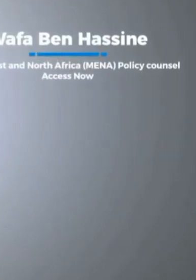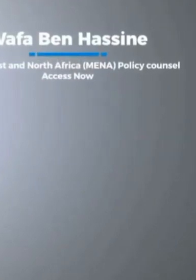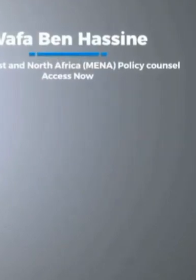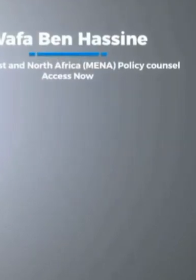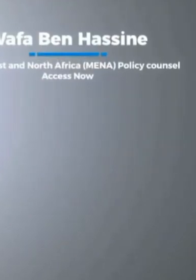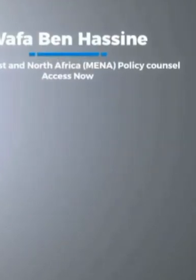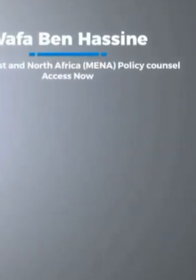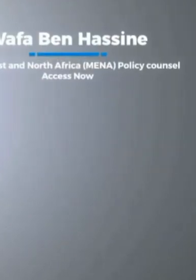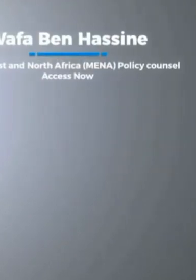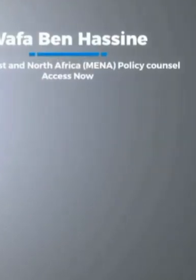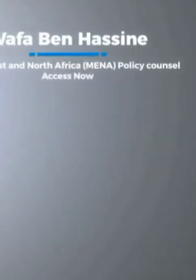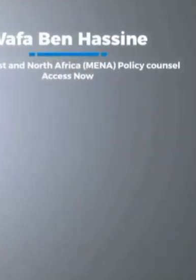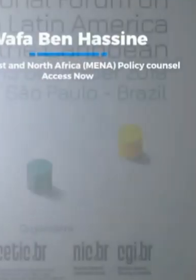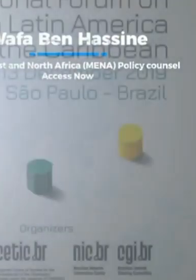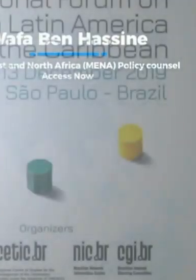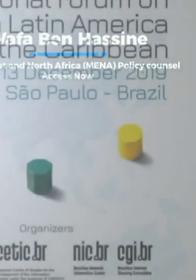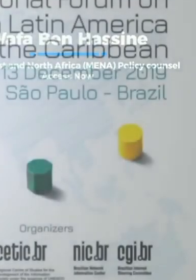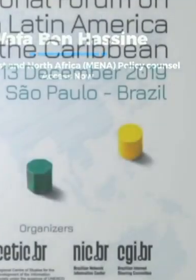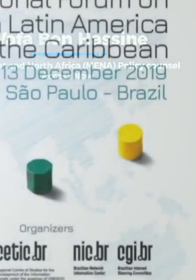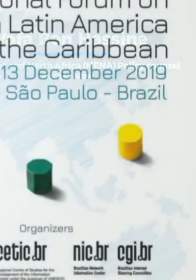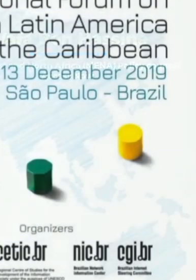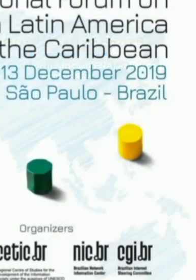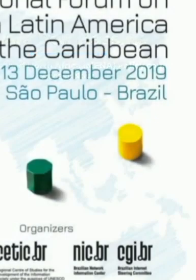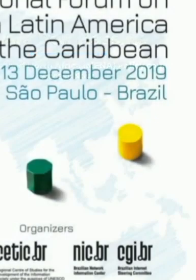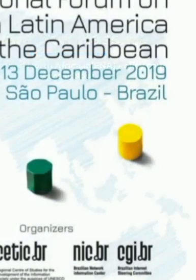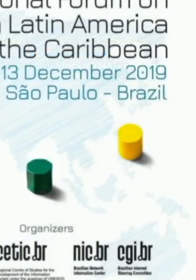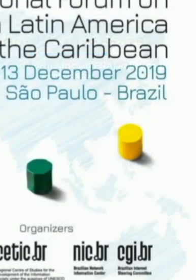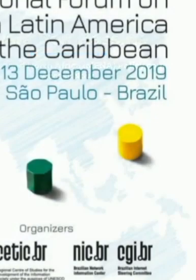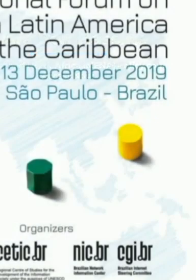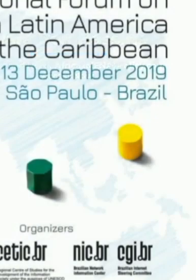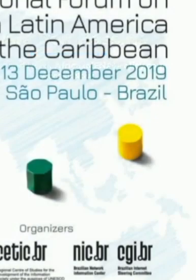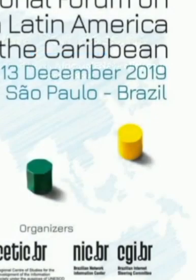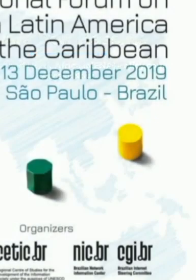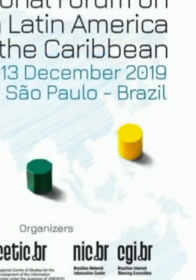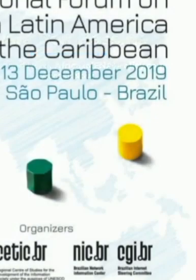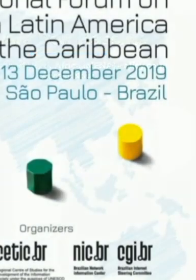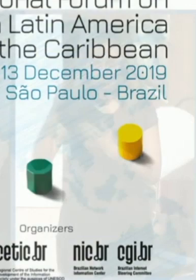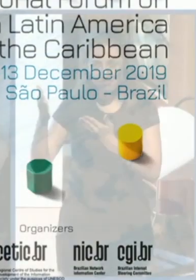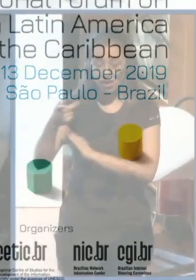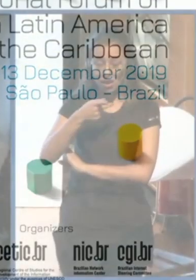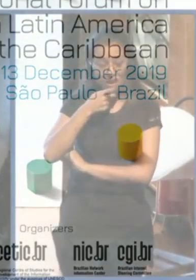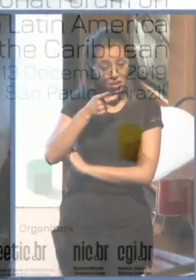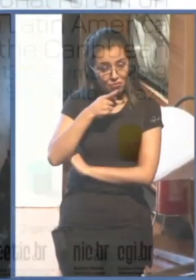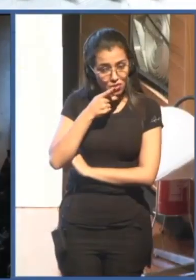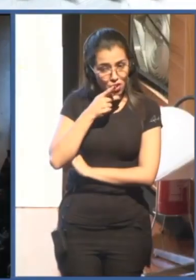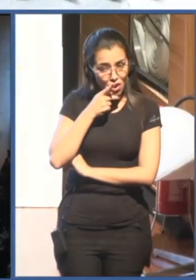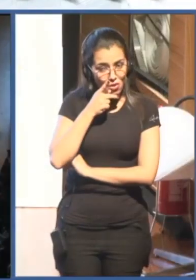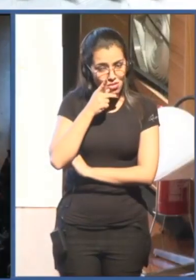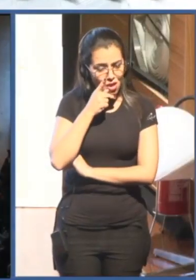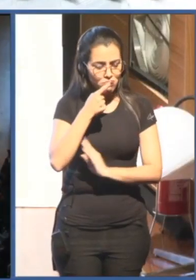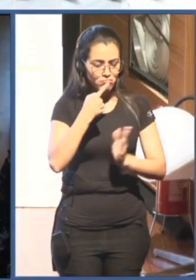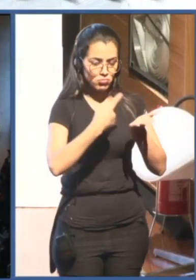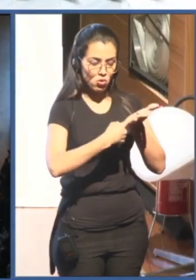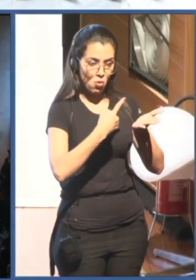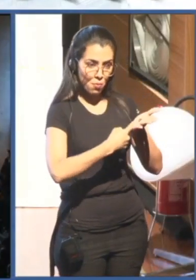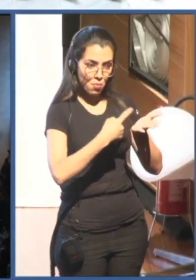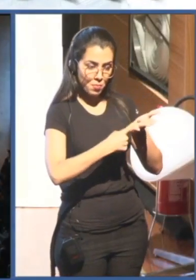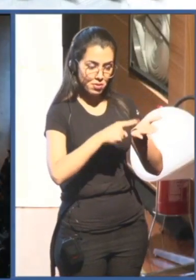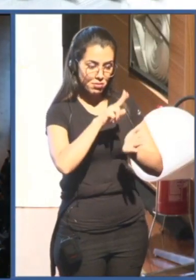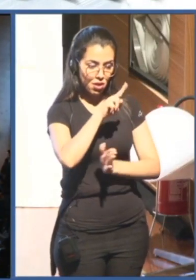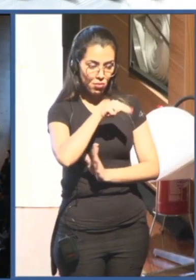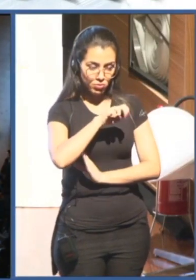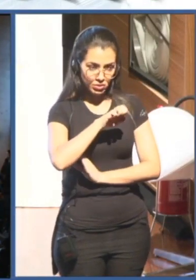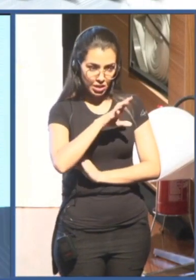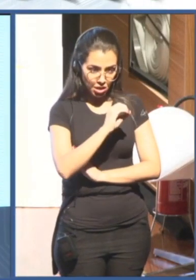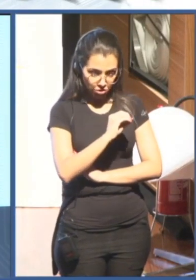So reflecting on what Wafa Ben Hassan has said, one of the commitments going forward of UNESCO following, as the ADG Moesh